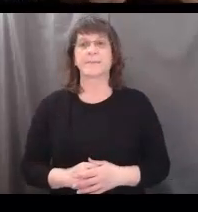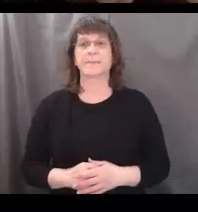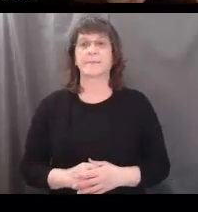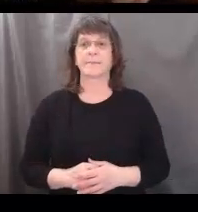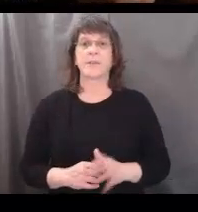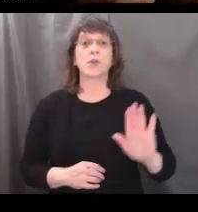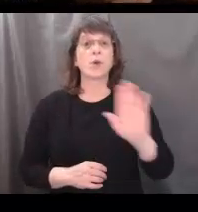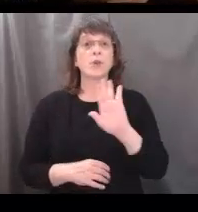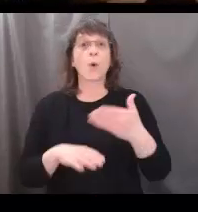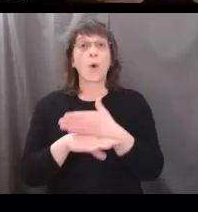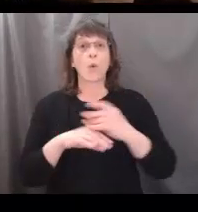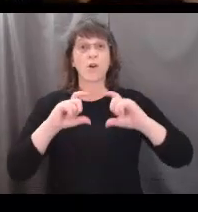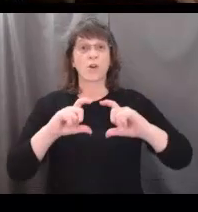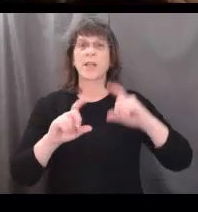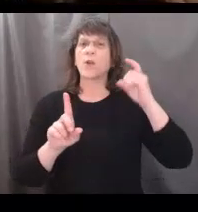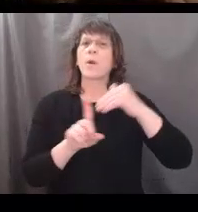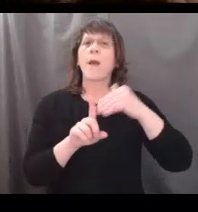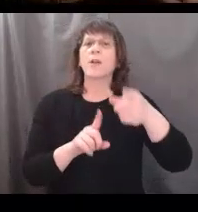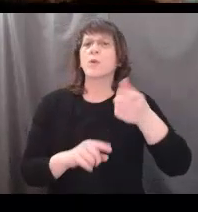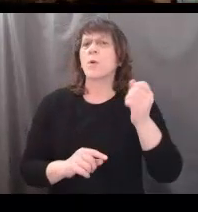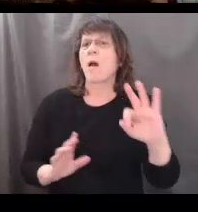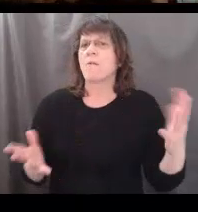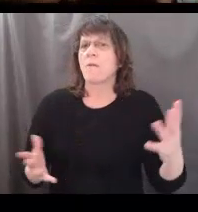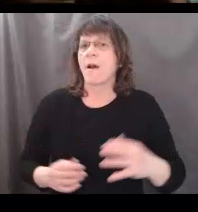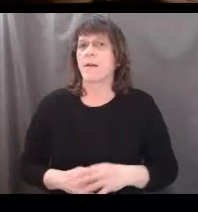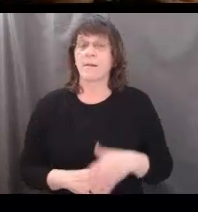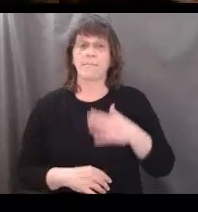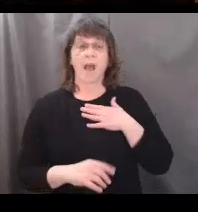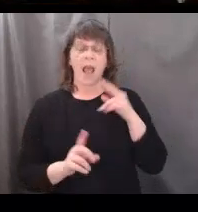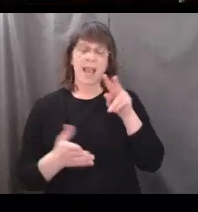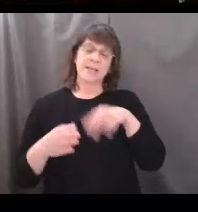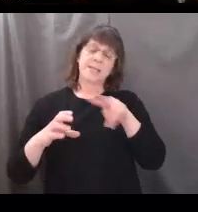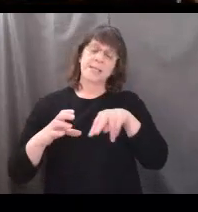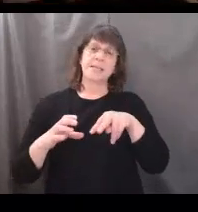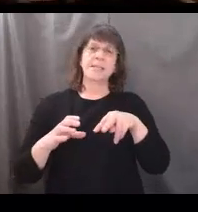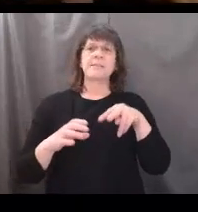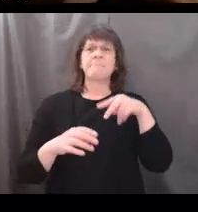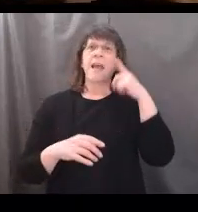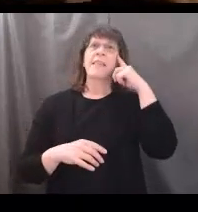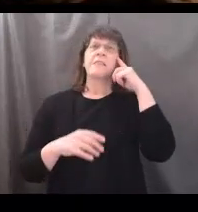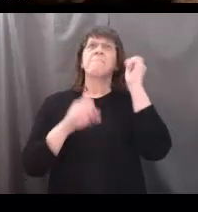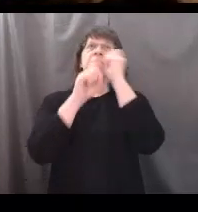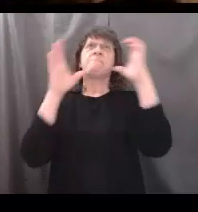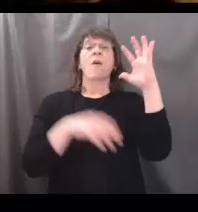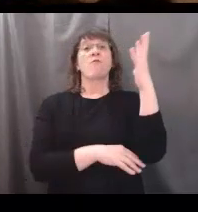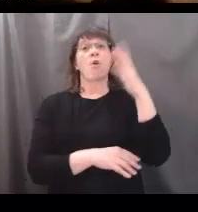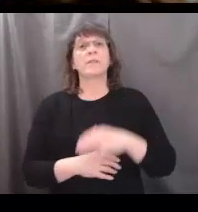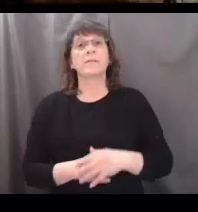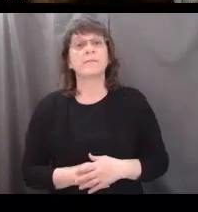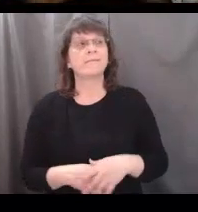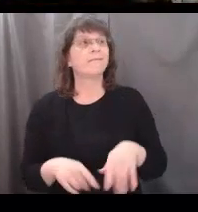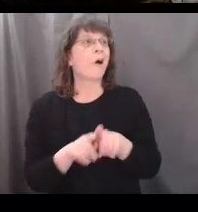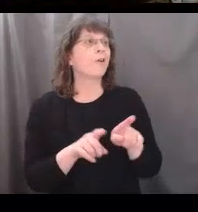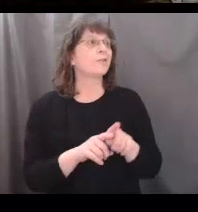What does your wood cookie remind you of? Mine reminds me of a forest. It also reminds